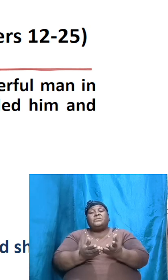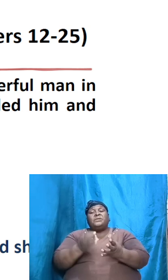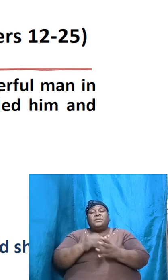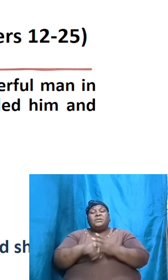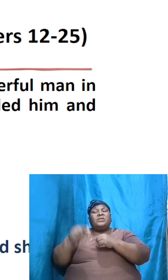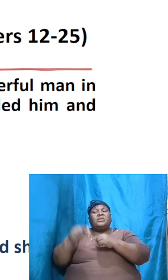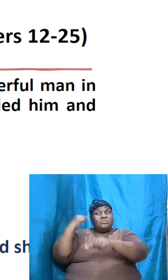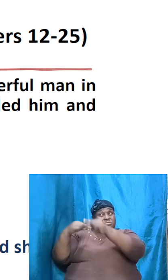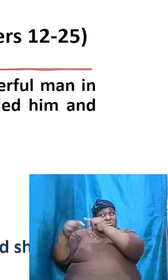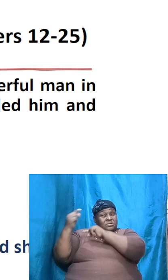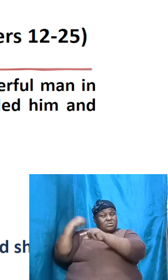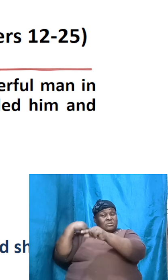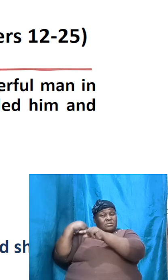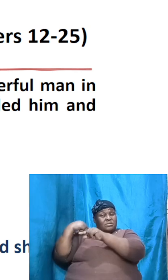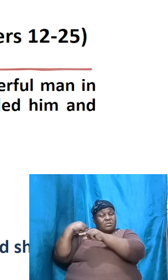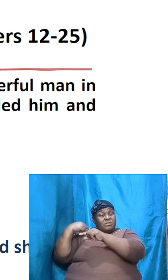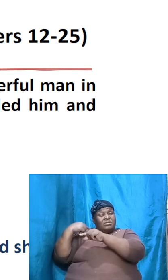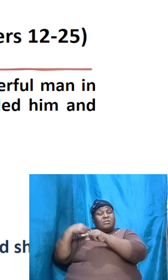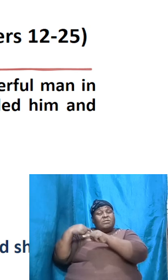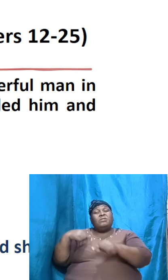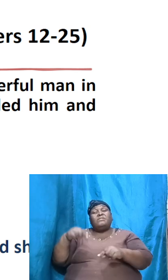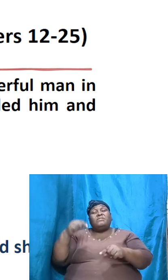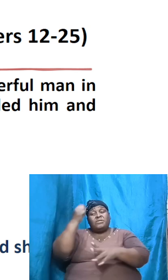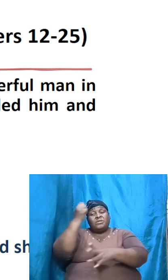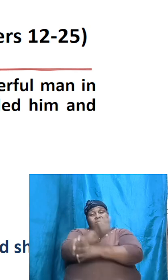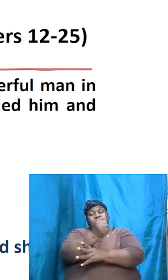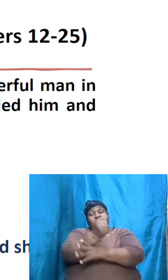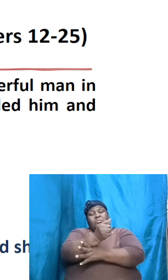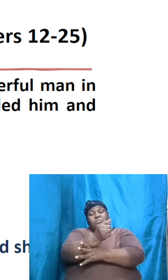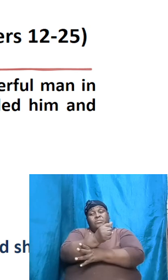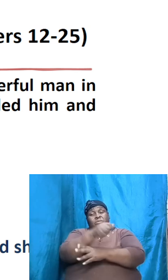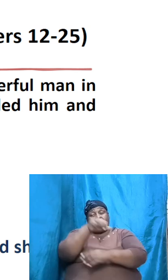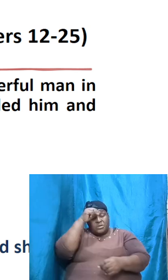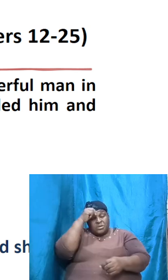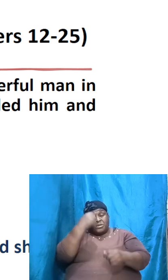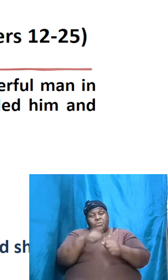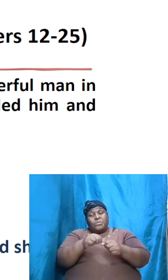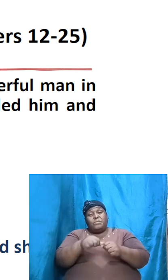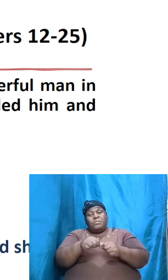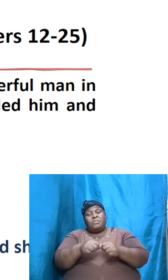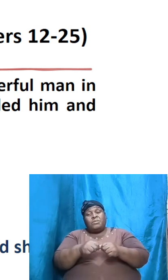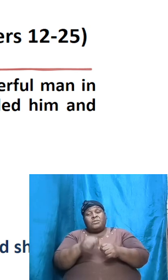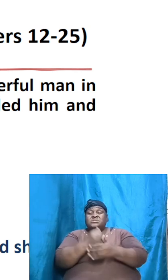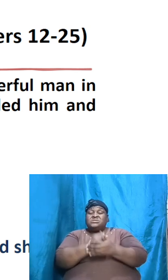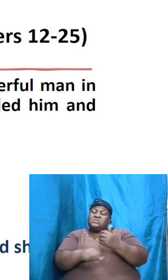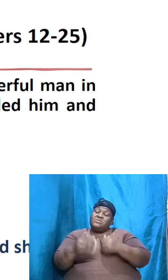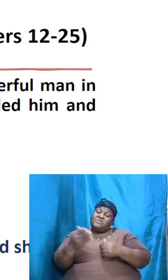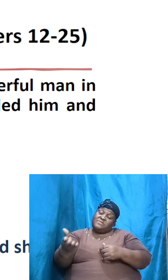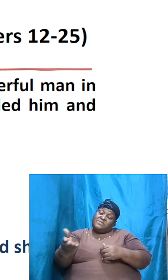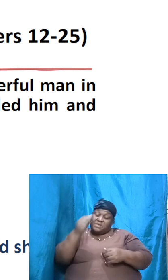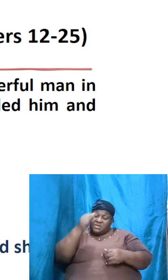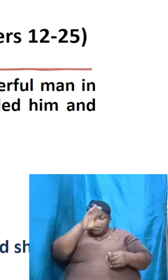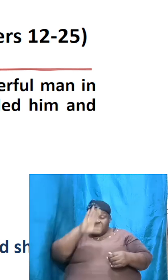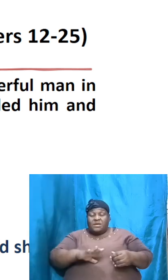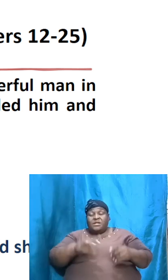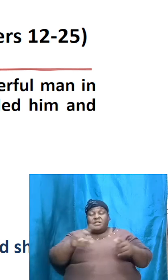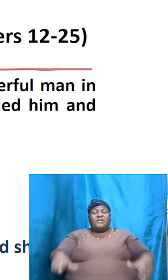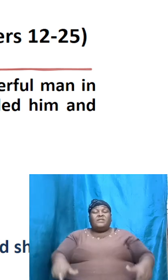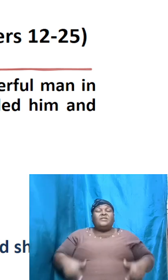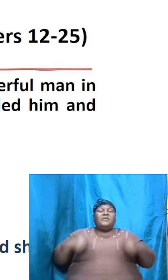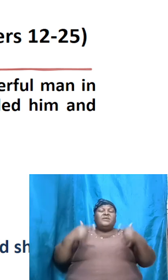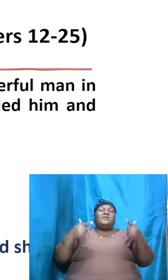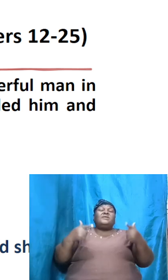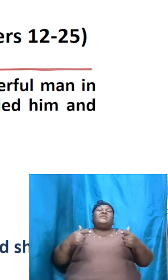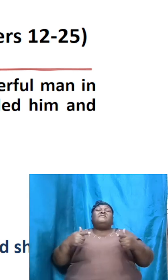genealogy of Abraham and remember now, some of these men lived for hundreds of years.